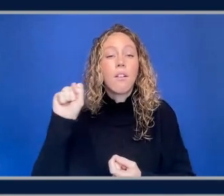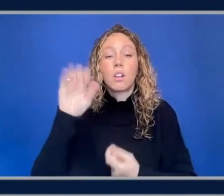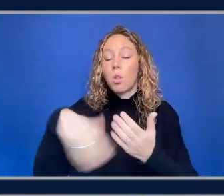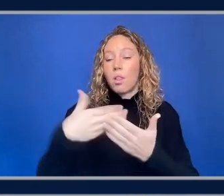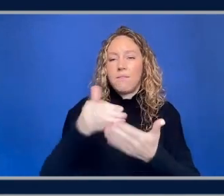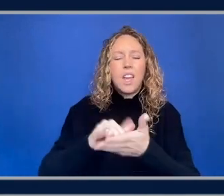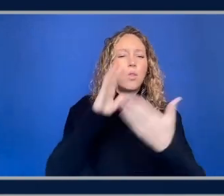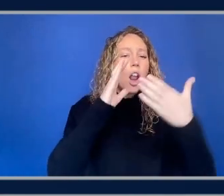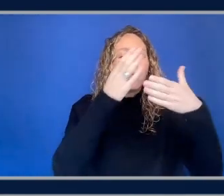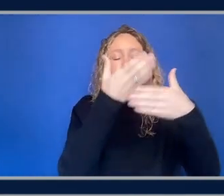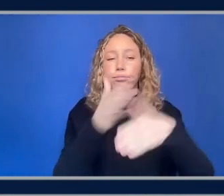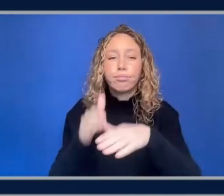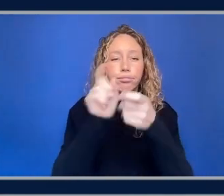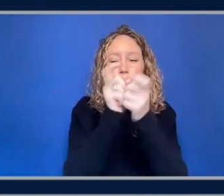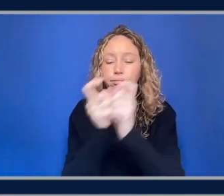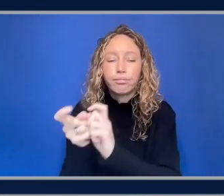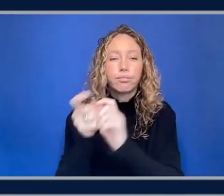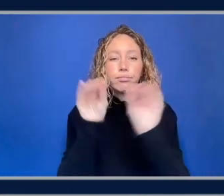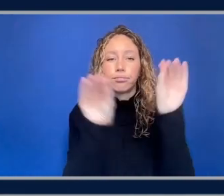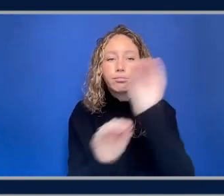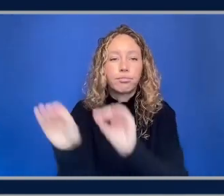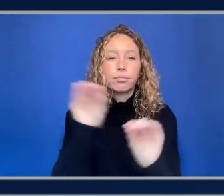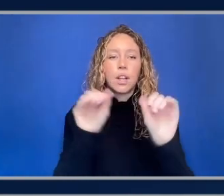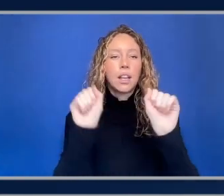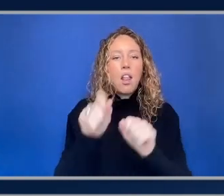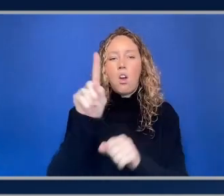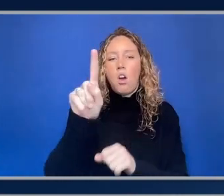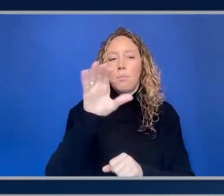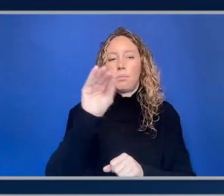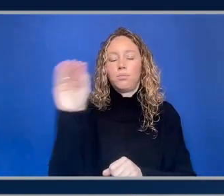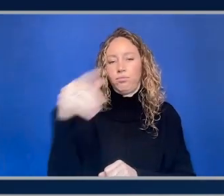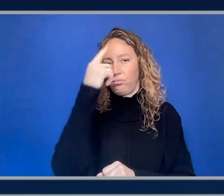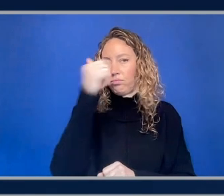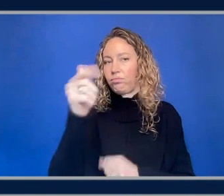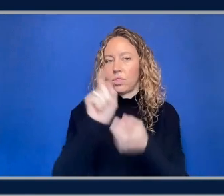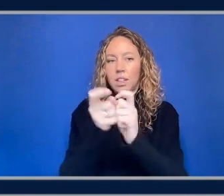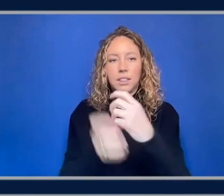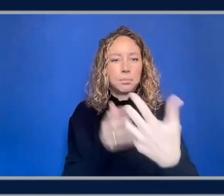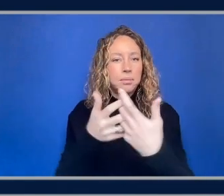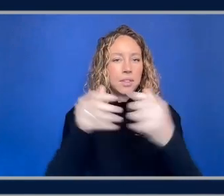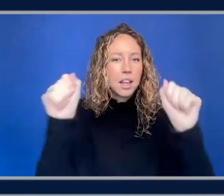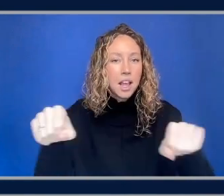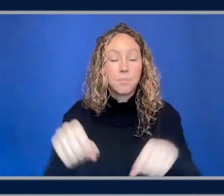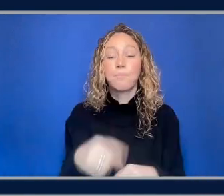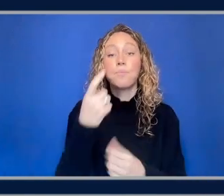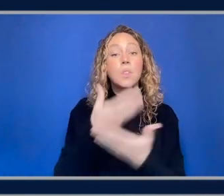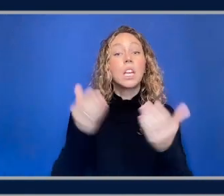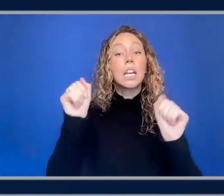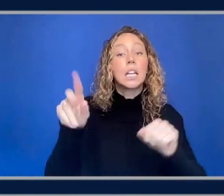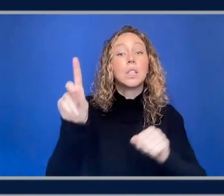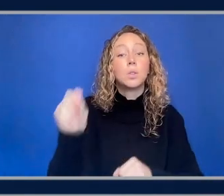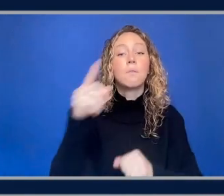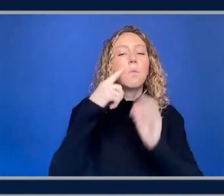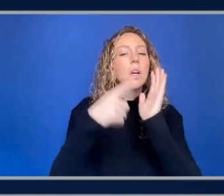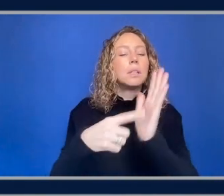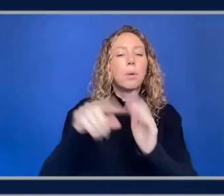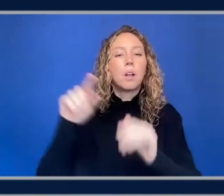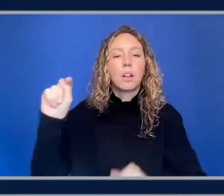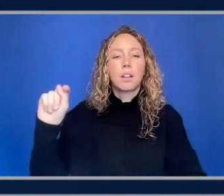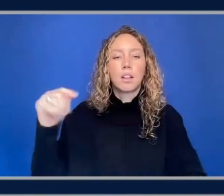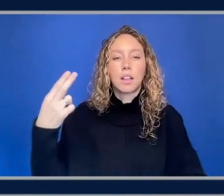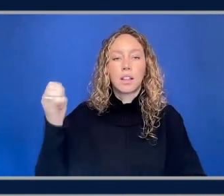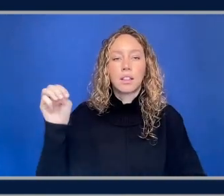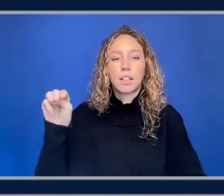everything and move things around and completely customize it um so one thing you can do like so you said theming so we have um